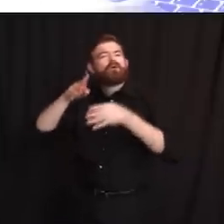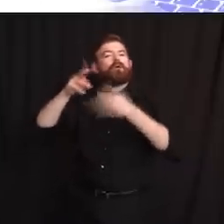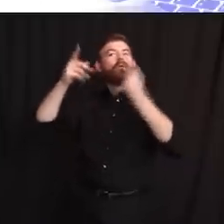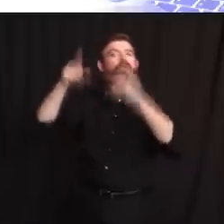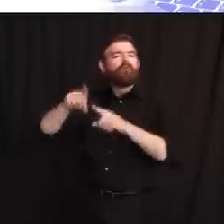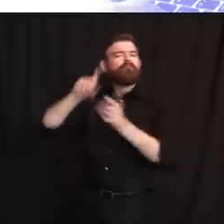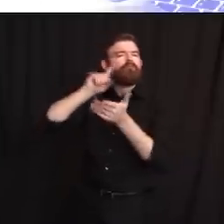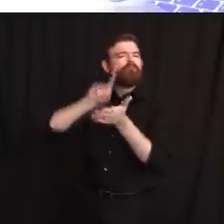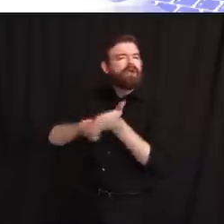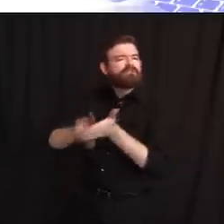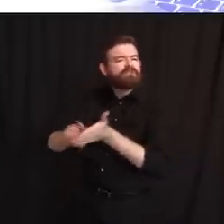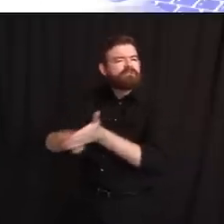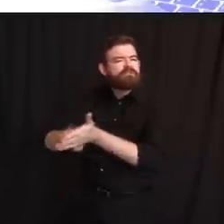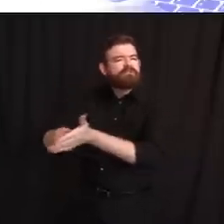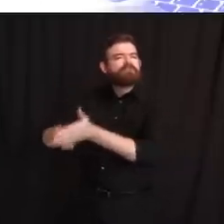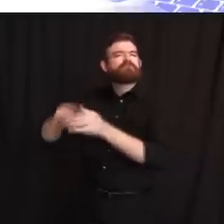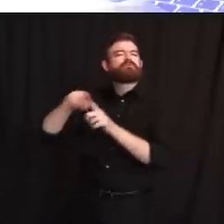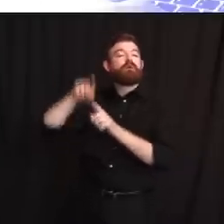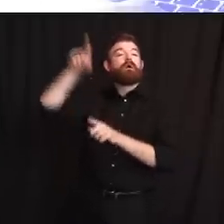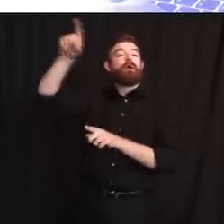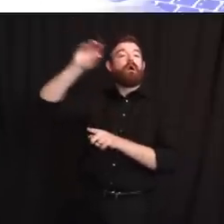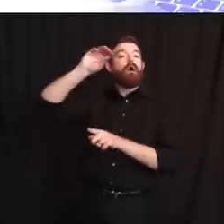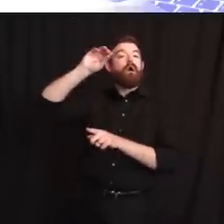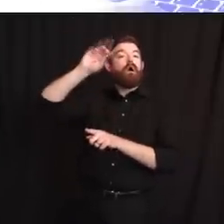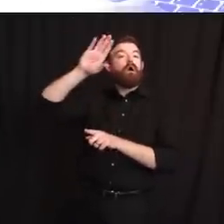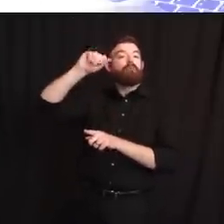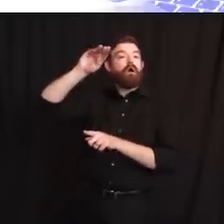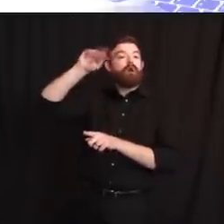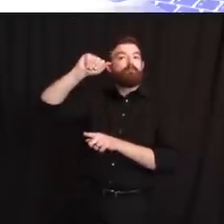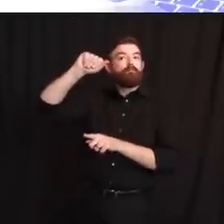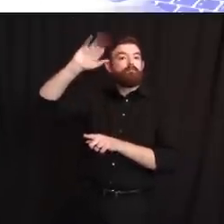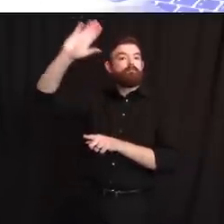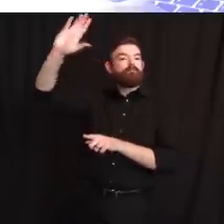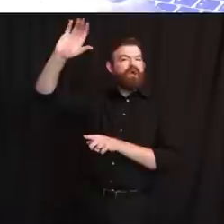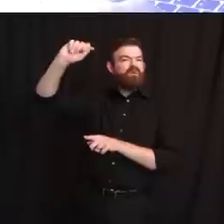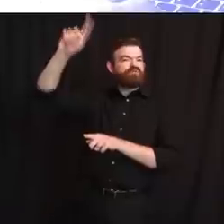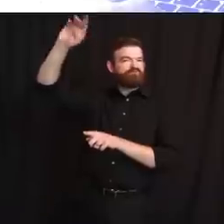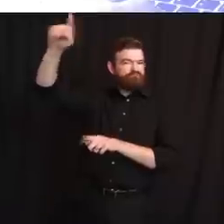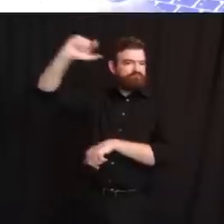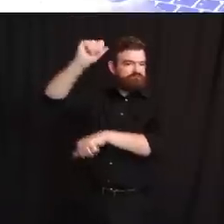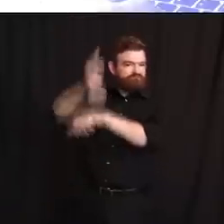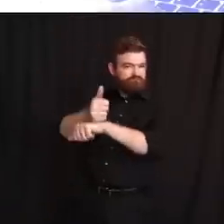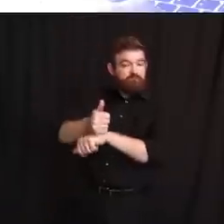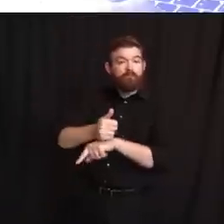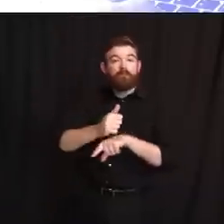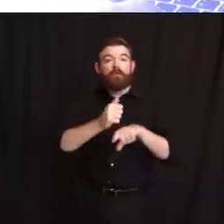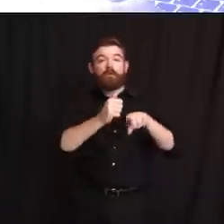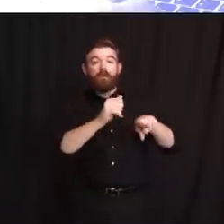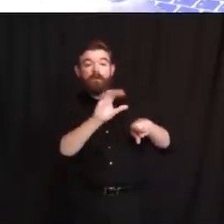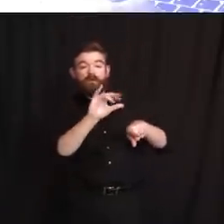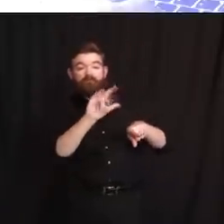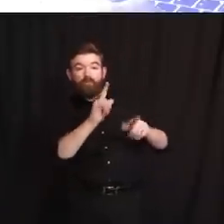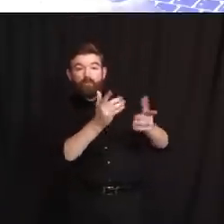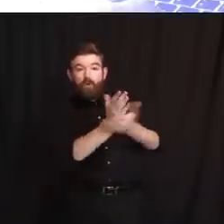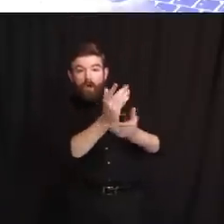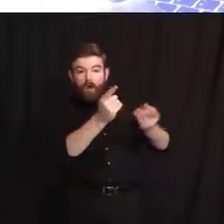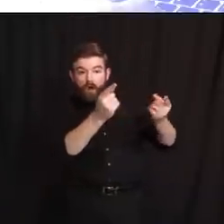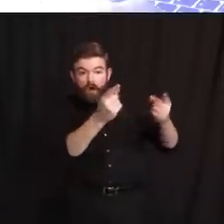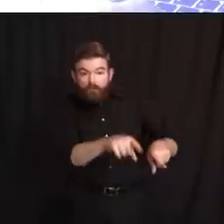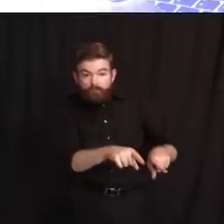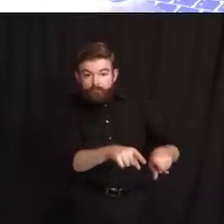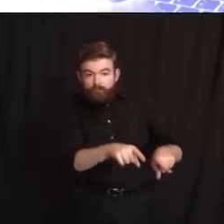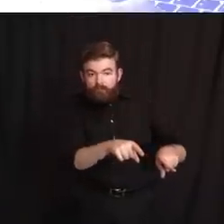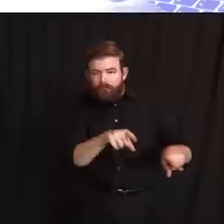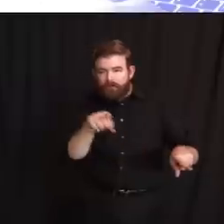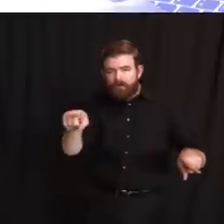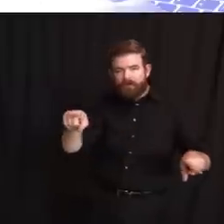to local jurisdictions following a major civil rights incident. They serve a vital role in diffusing tension and healing a